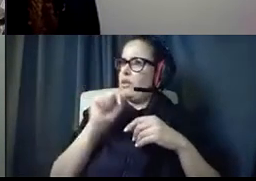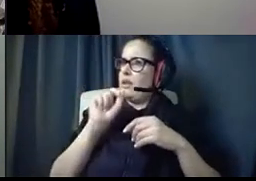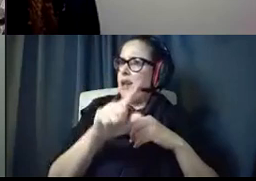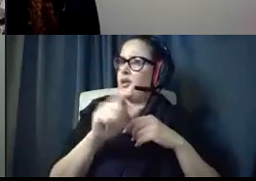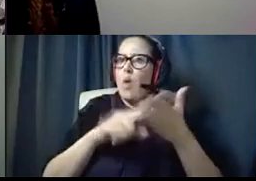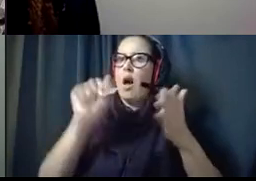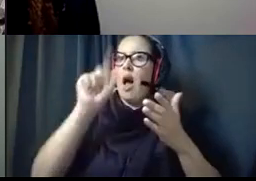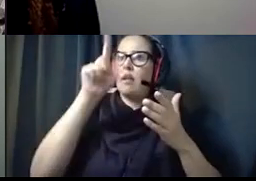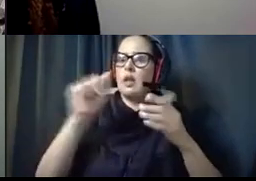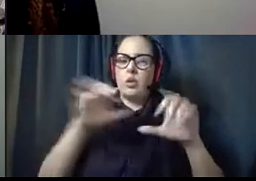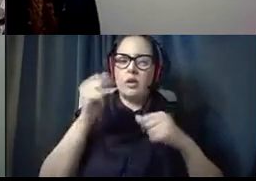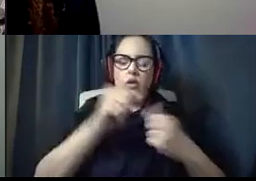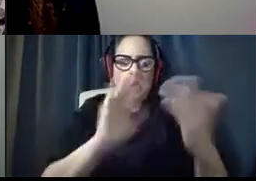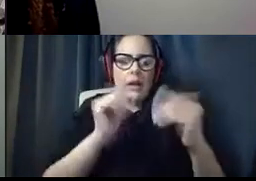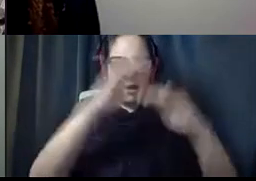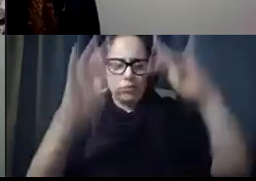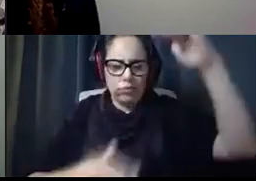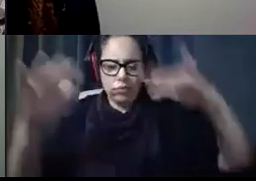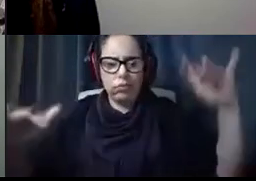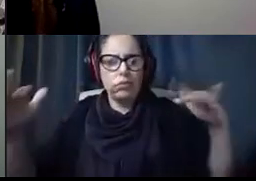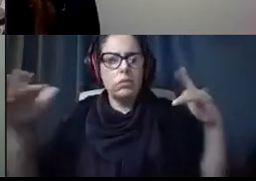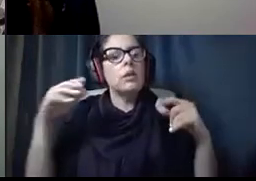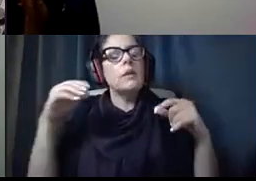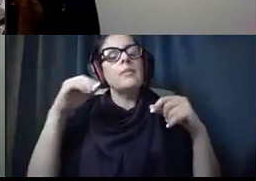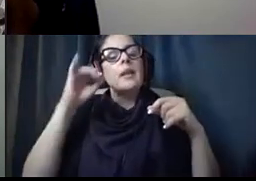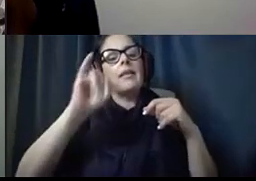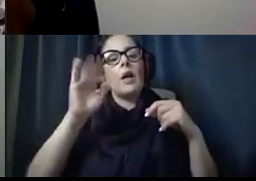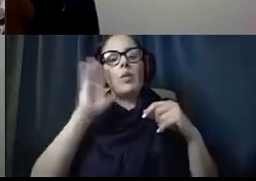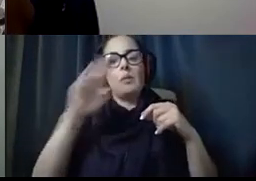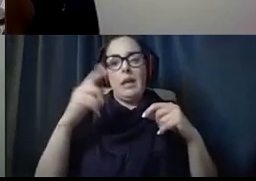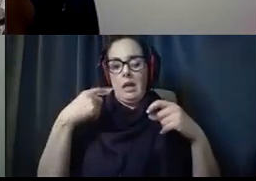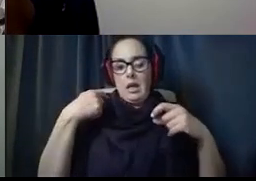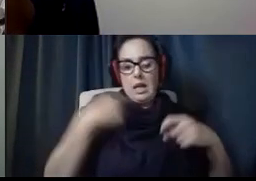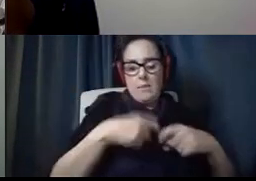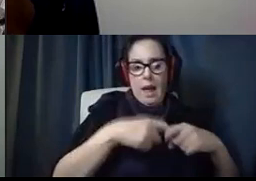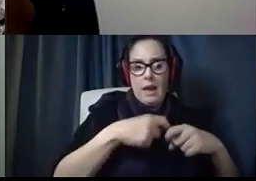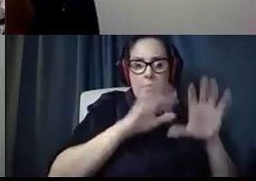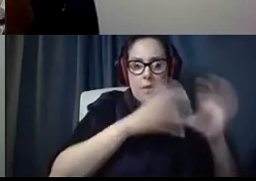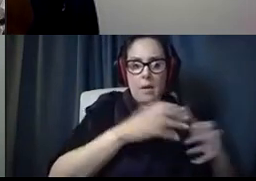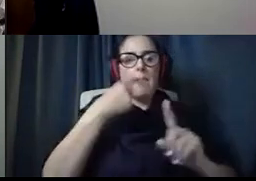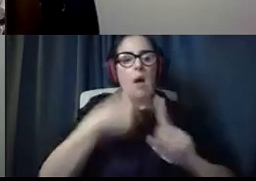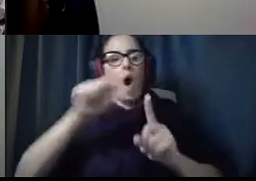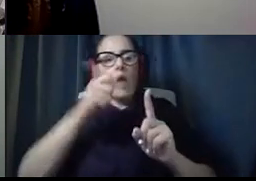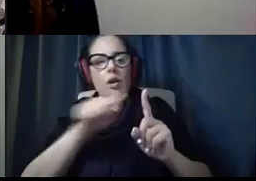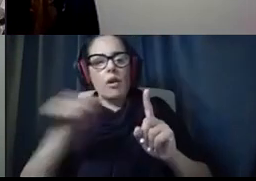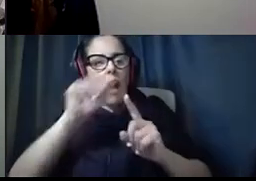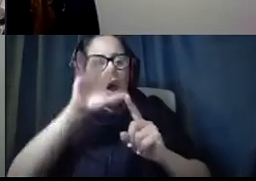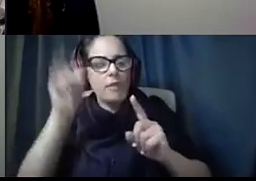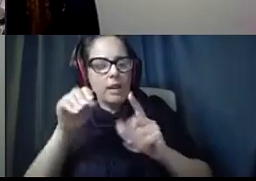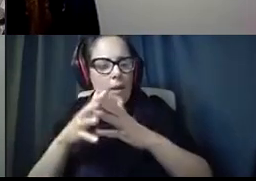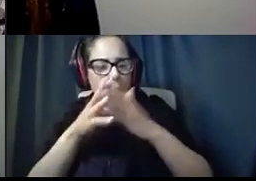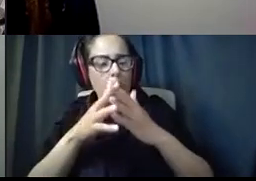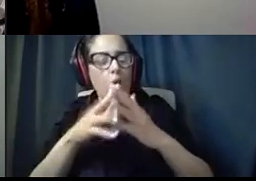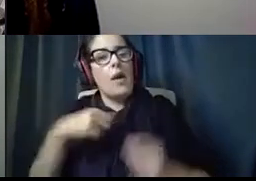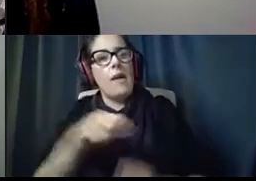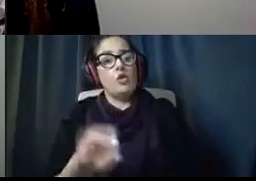you know, the inequities with the Hispanic population as well as those that are African-American? We have